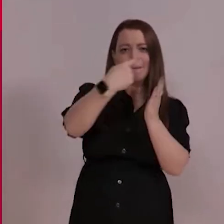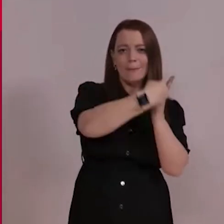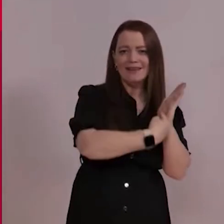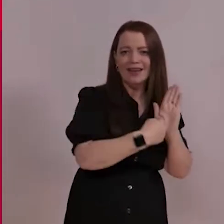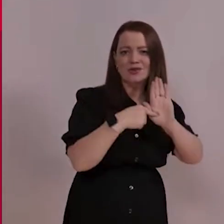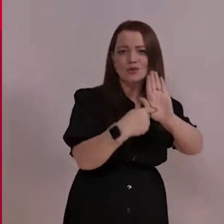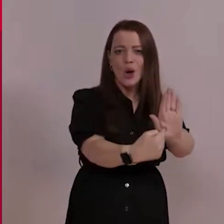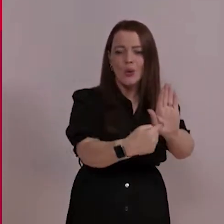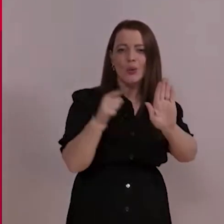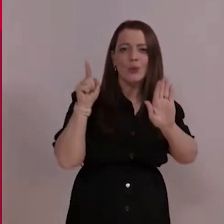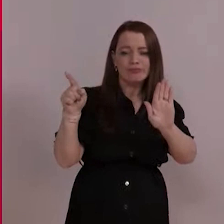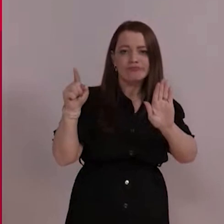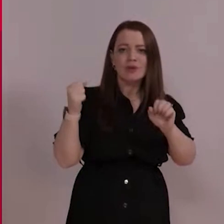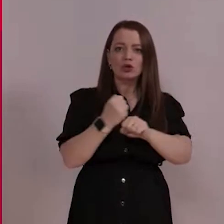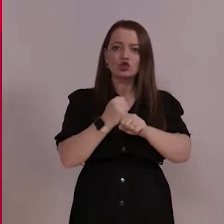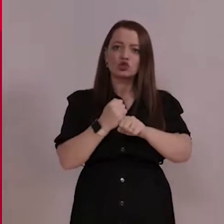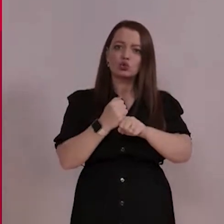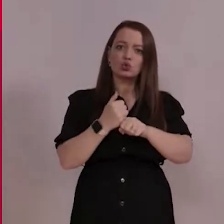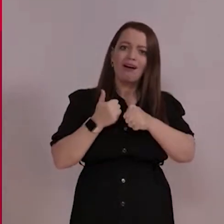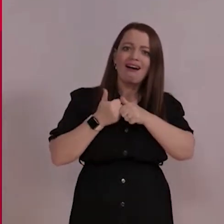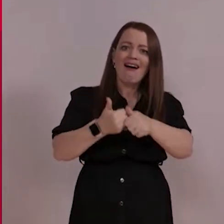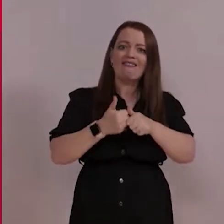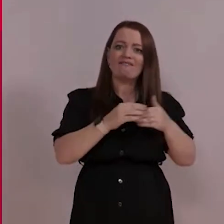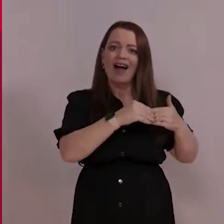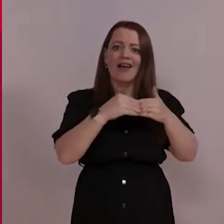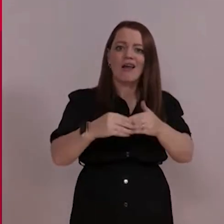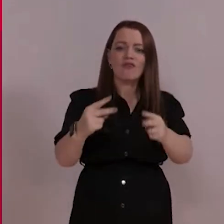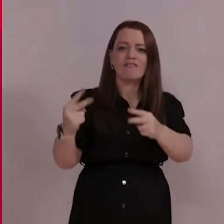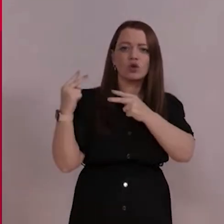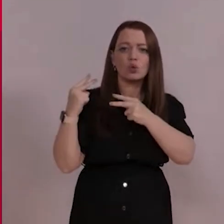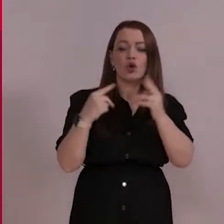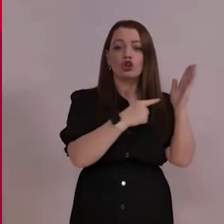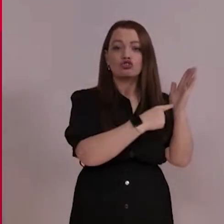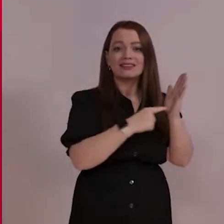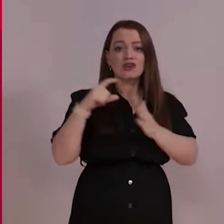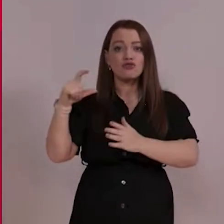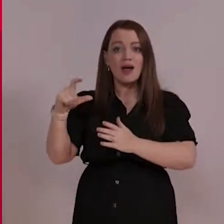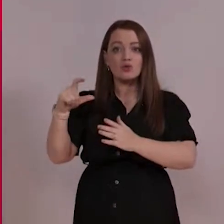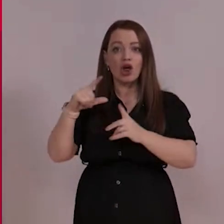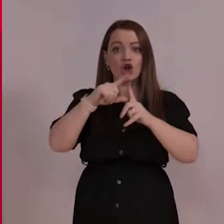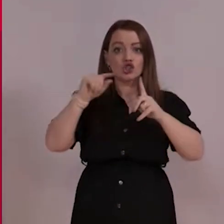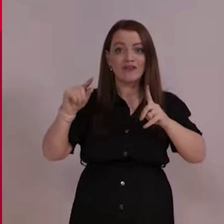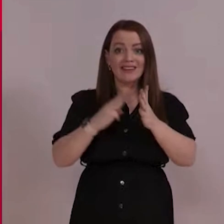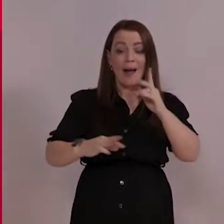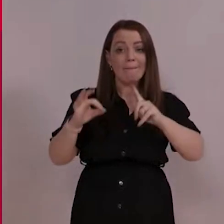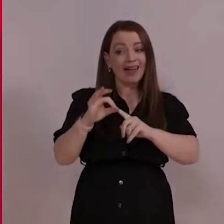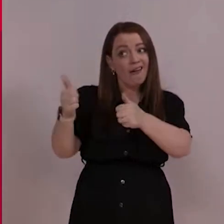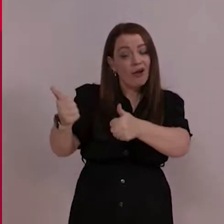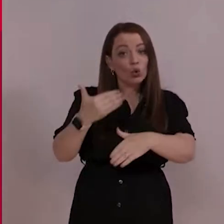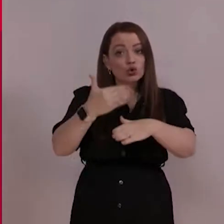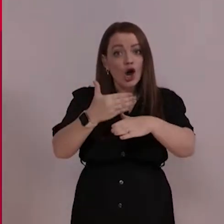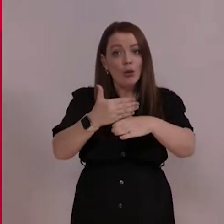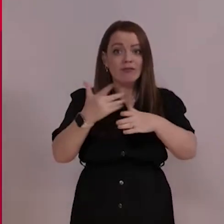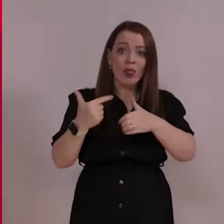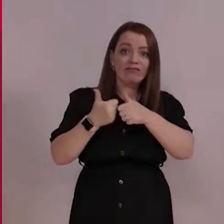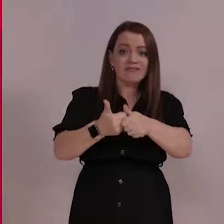was that they would do a fan-led review. Tracey Crouch, a Conservative MP, has done a brilliant job with the panel in bringing that fan-led review forward with